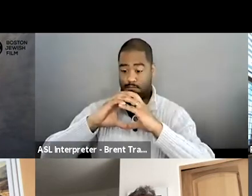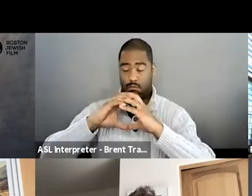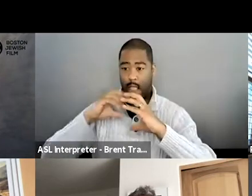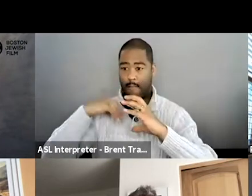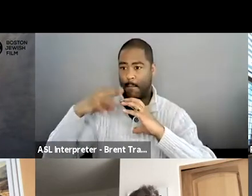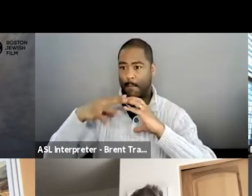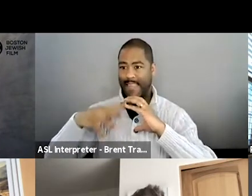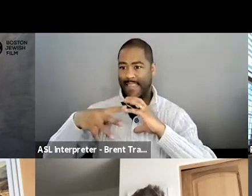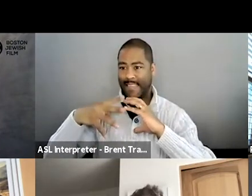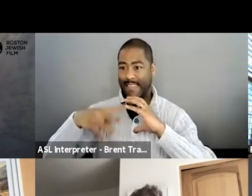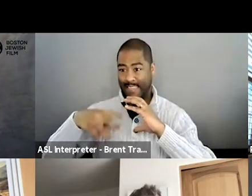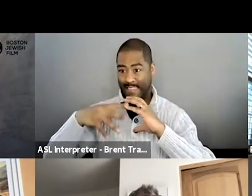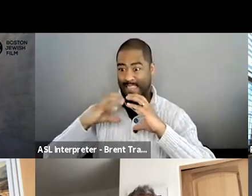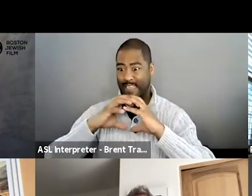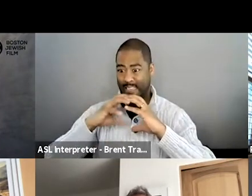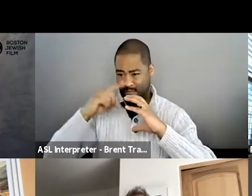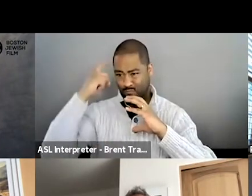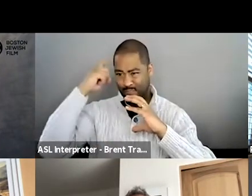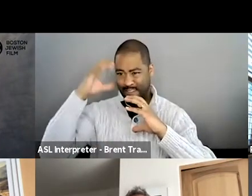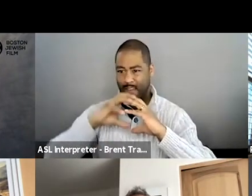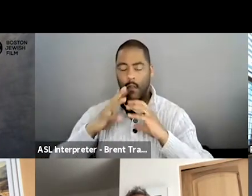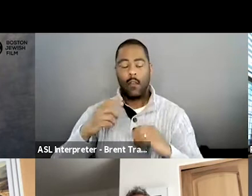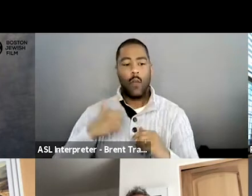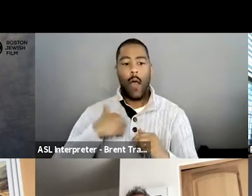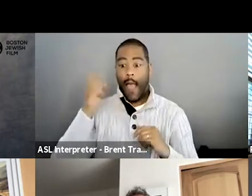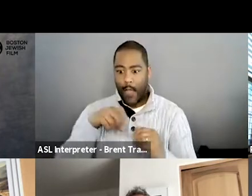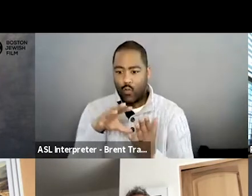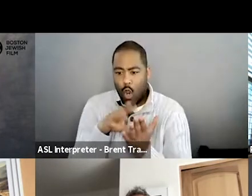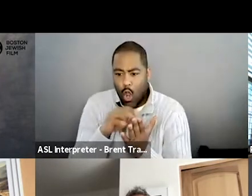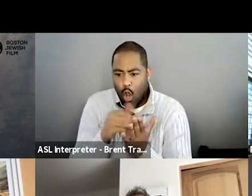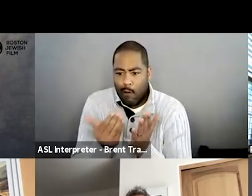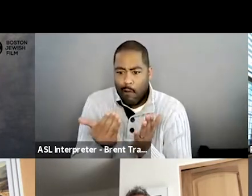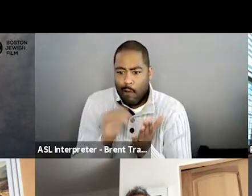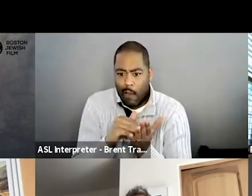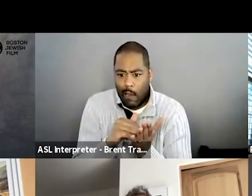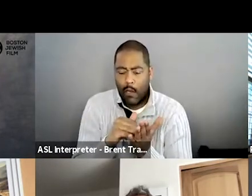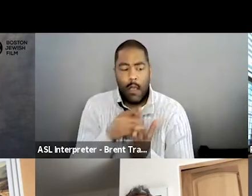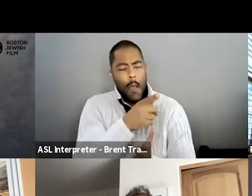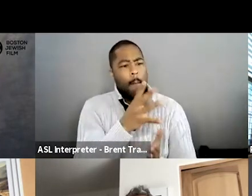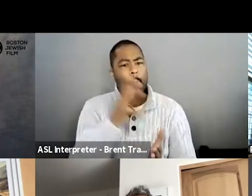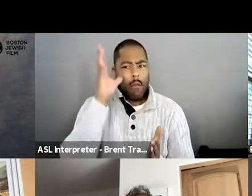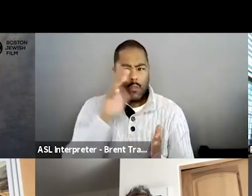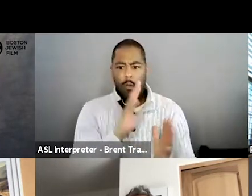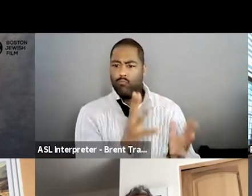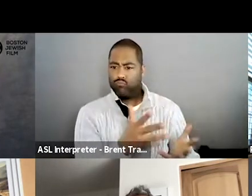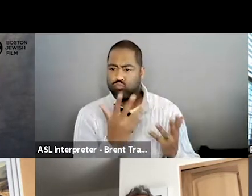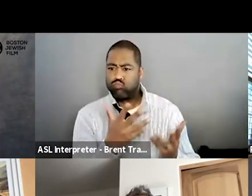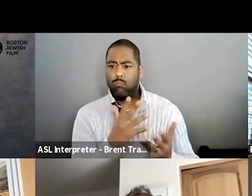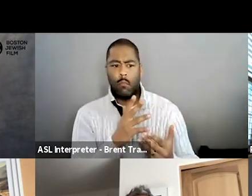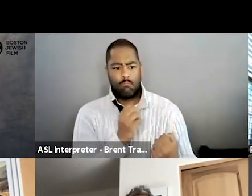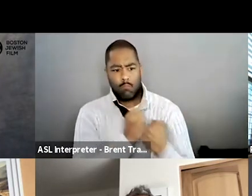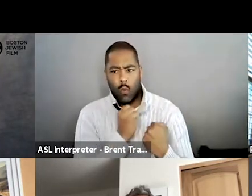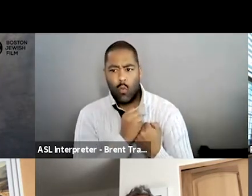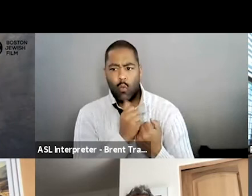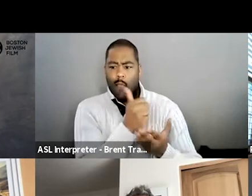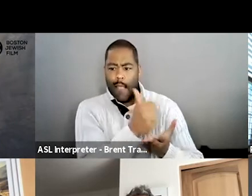had food and, and just ask me constantly if I was okay. Obviously I still did things by myself. would crawl myself to the bathroom